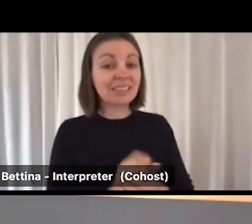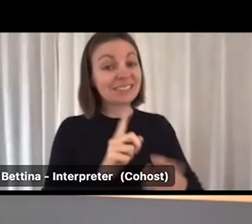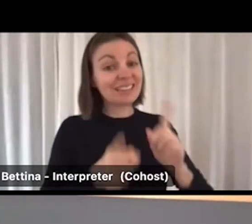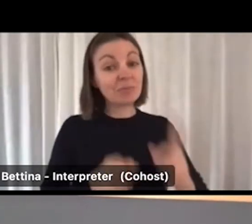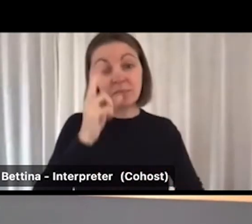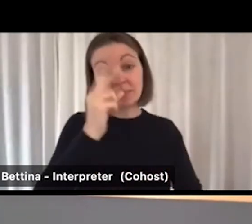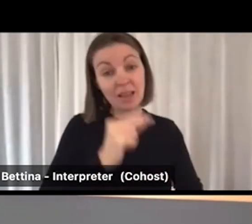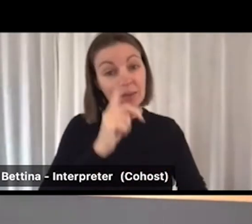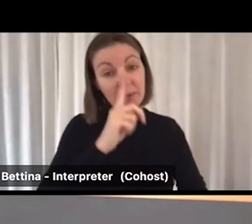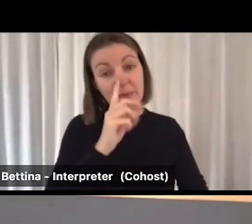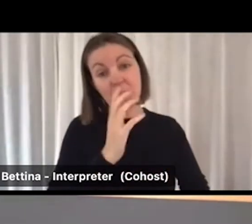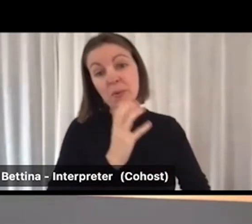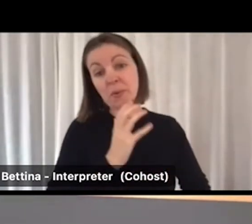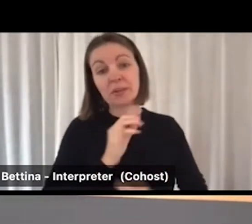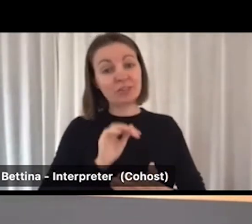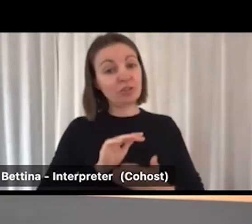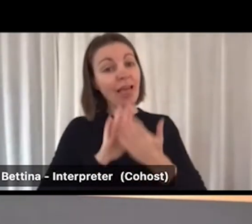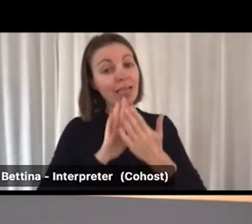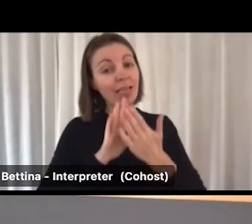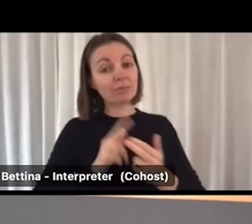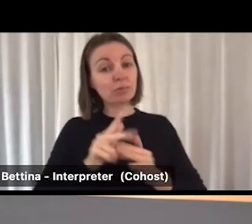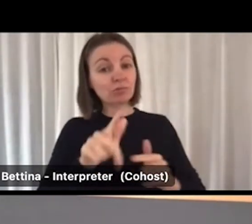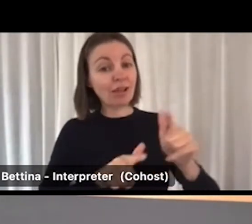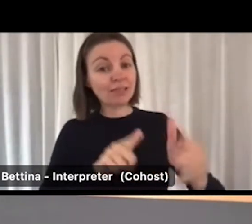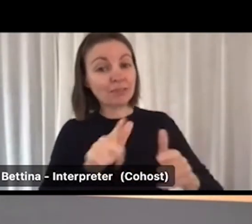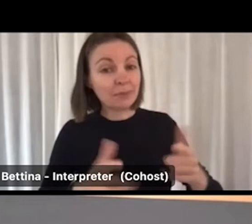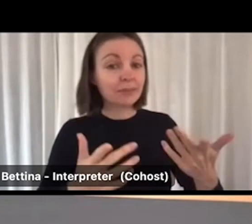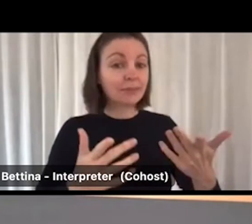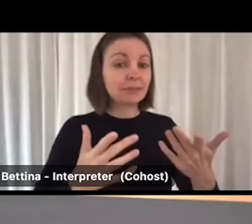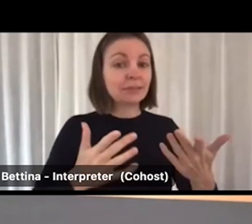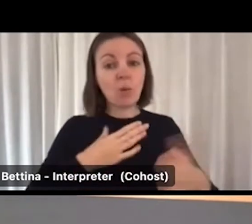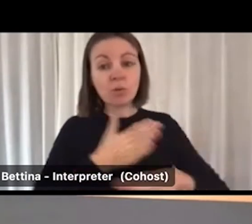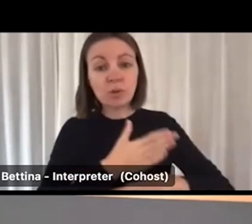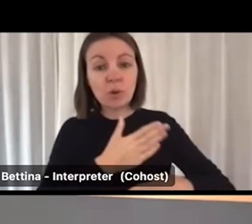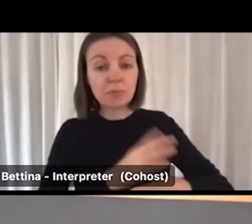young people in particular who are trying to enter the workforce.